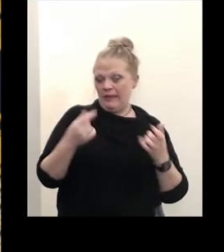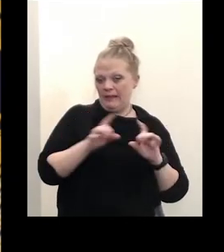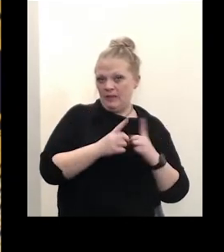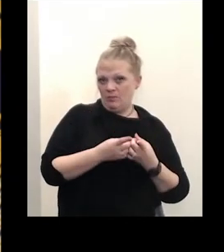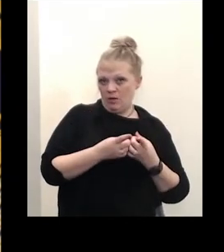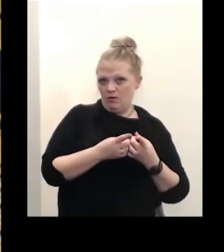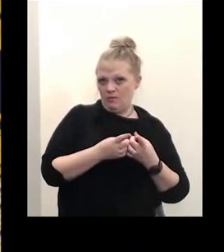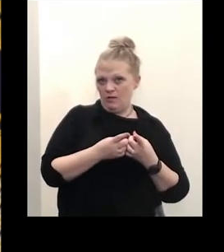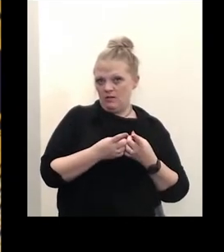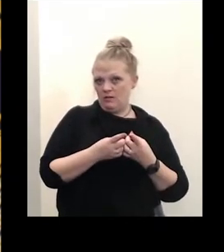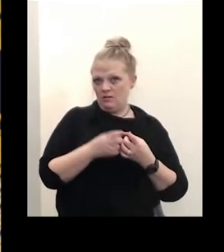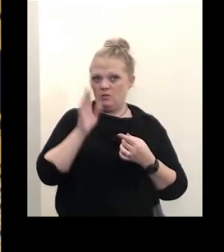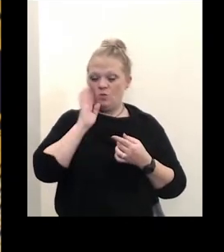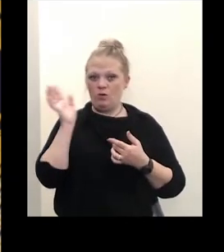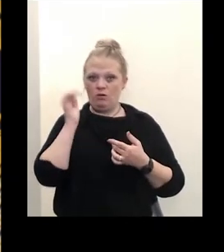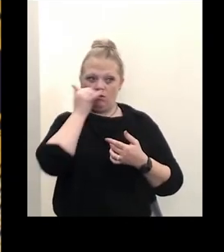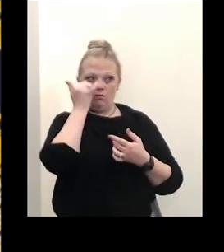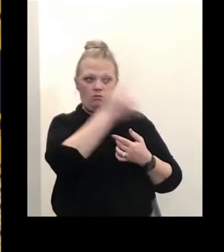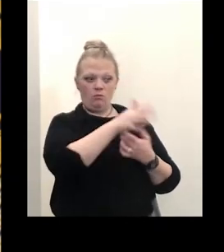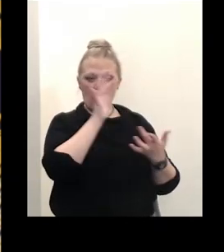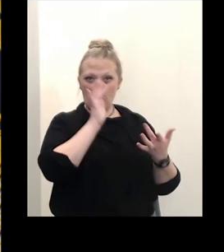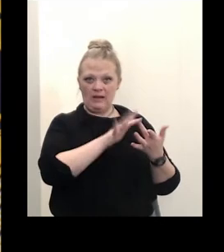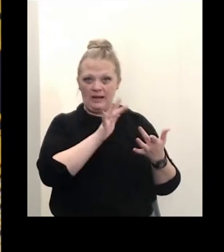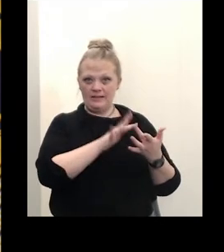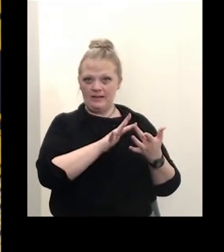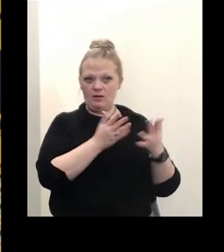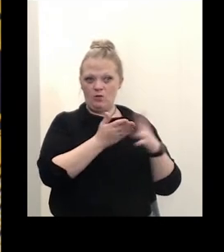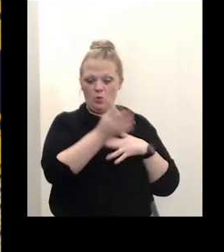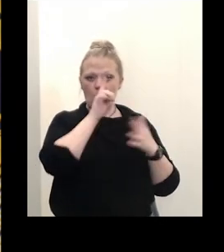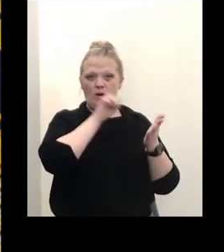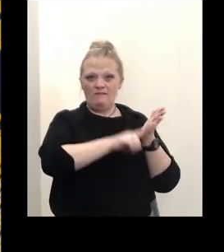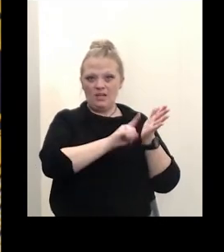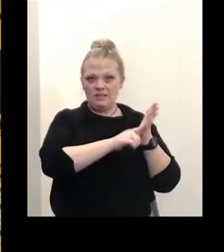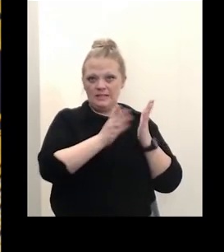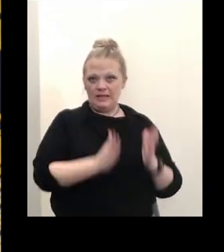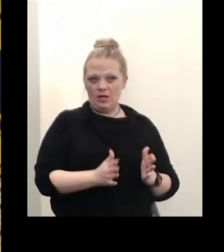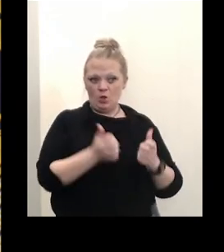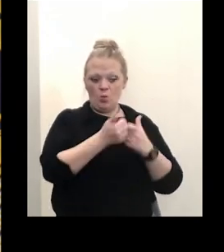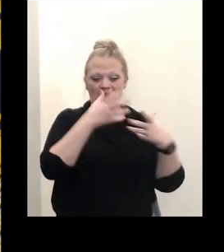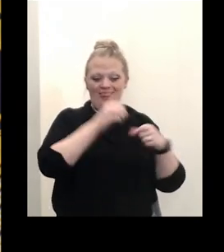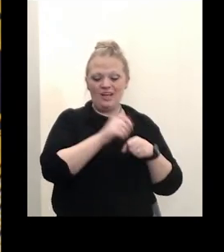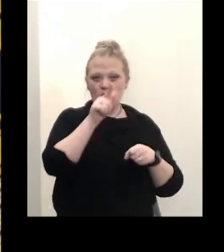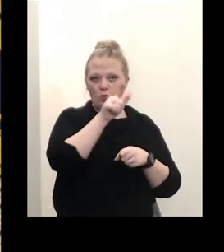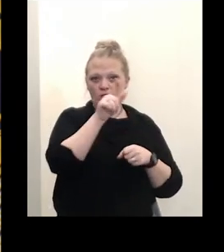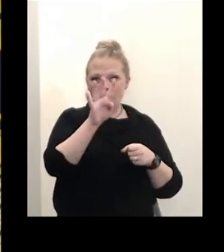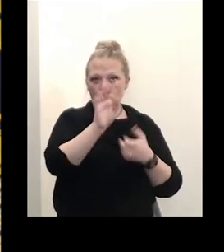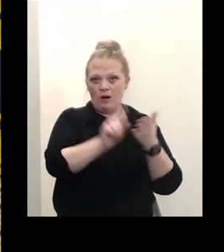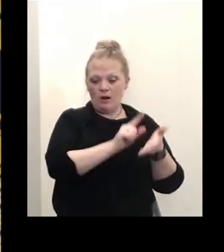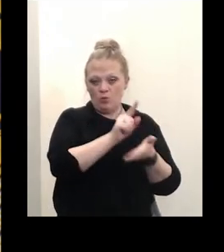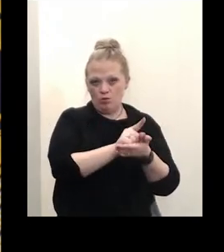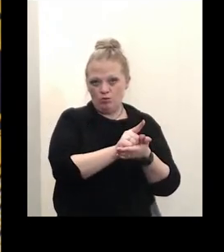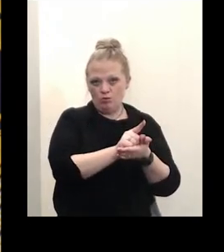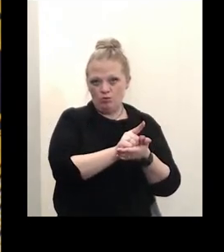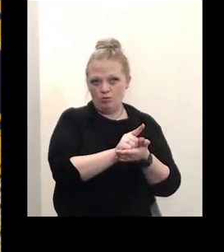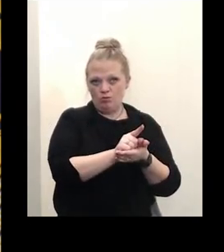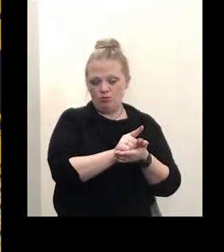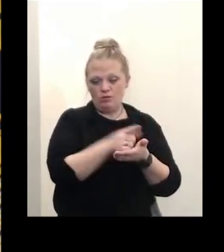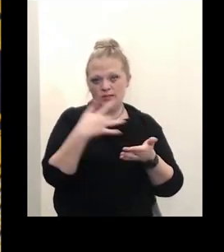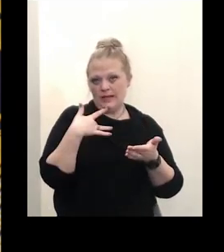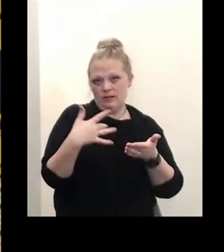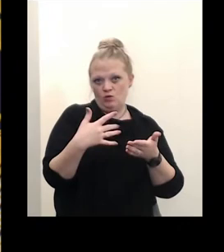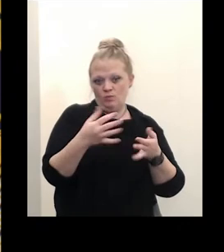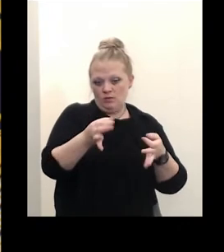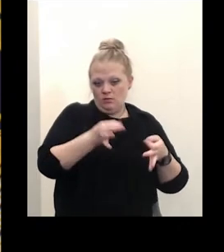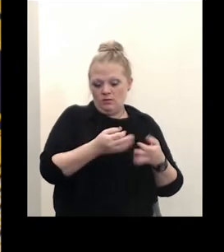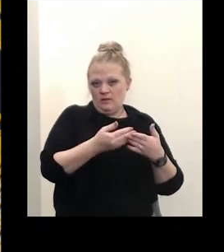contacted by one of our case investigators within 24 hours usually it's much shorter than that you know as